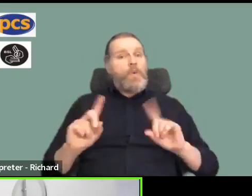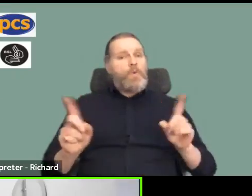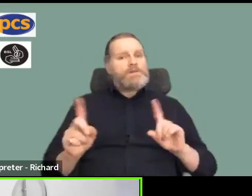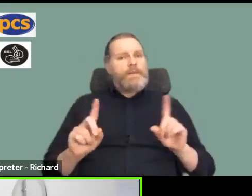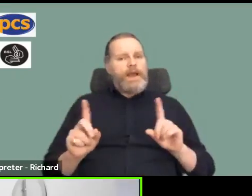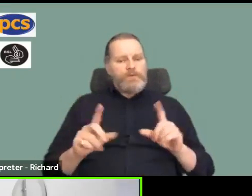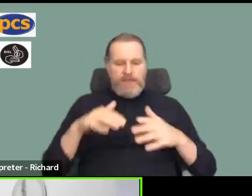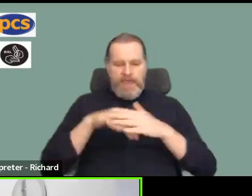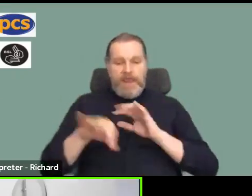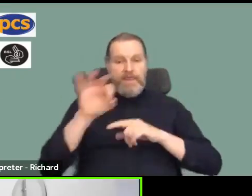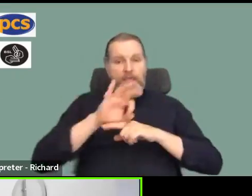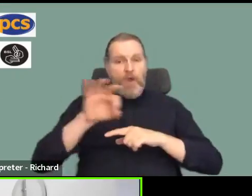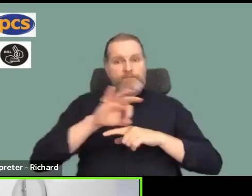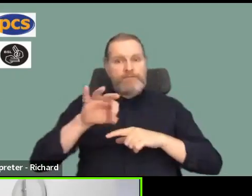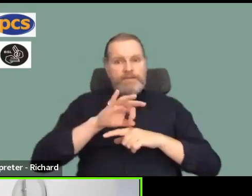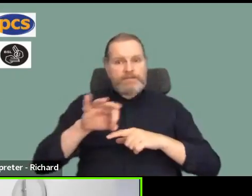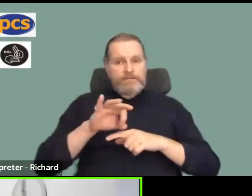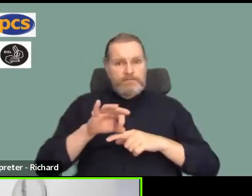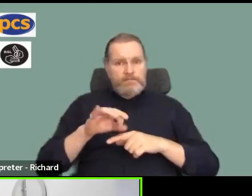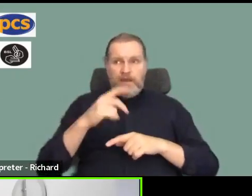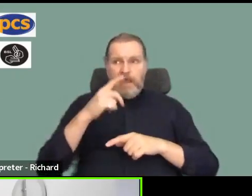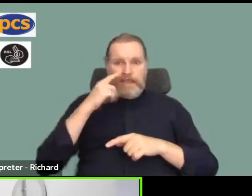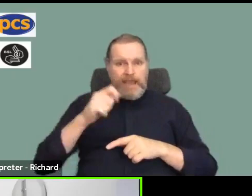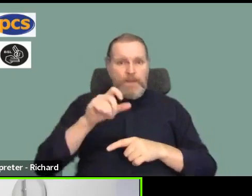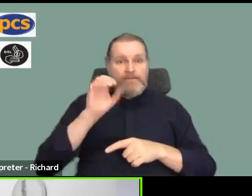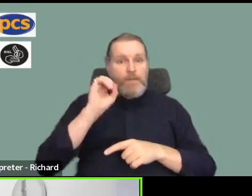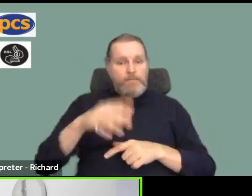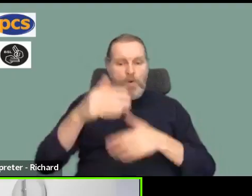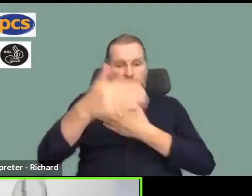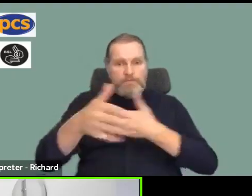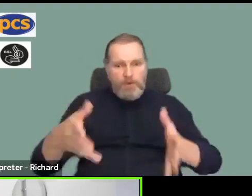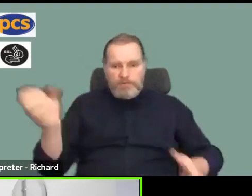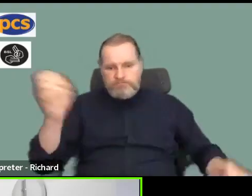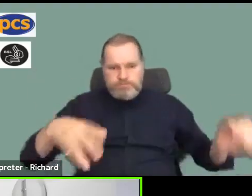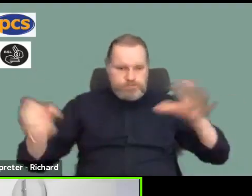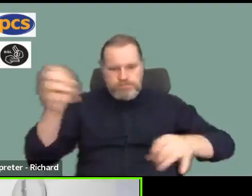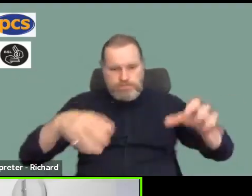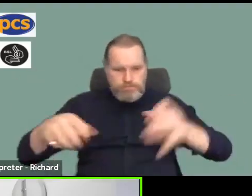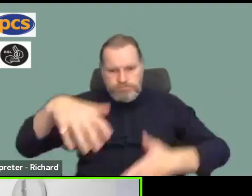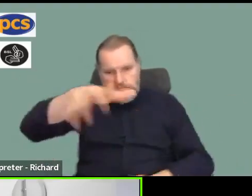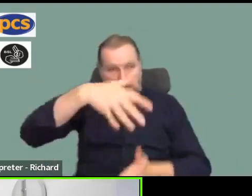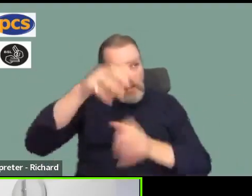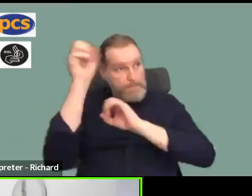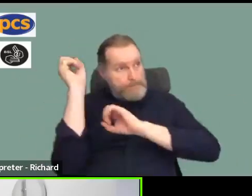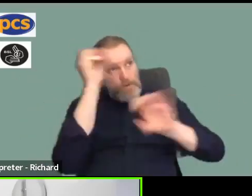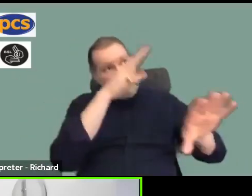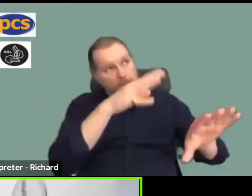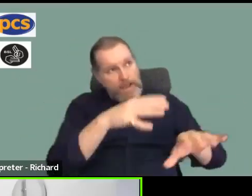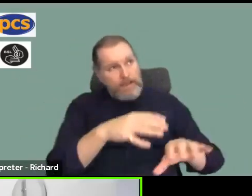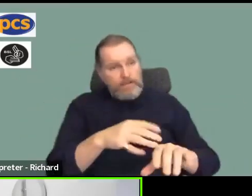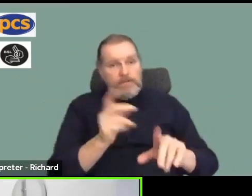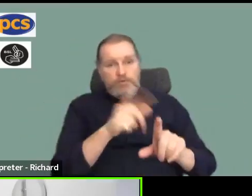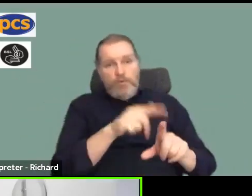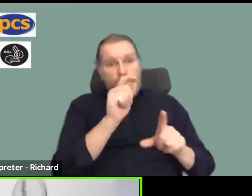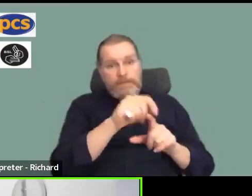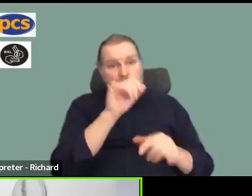papers with? And I know that's been discussed before. So I don't know, are you able to come back on some of that?